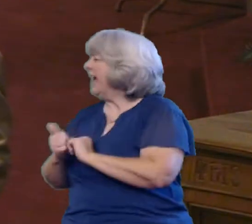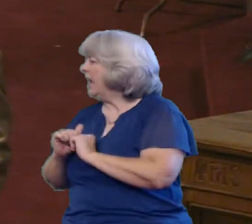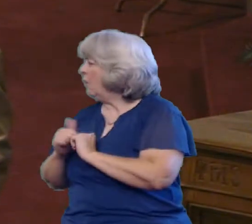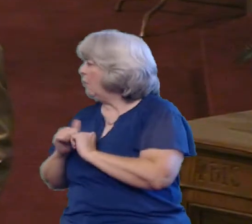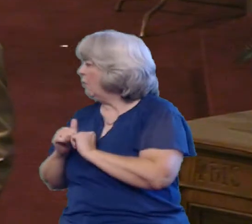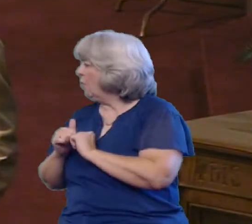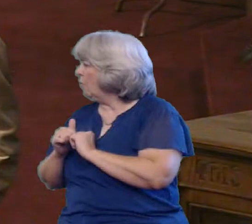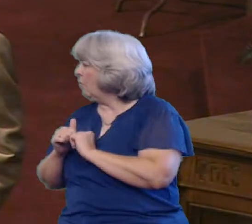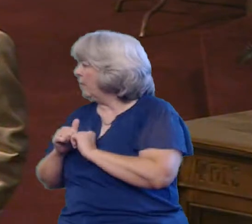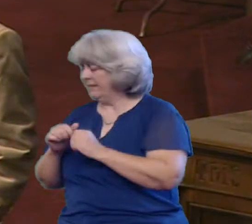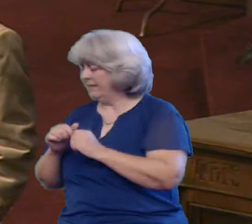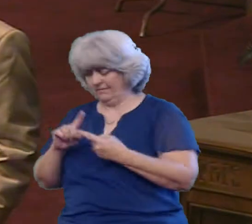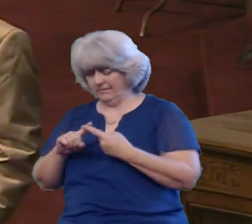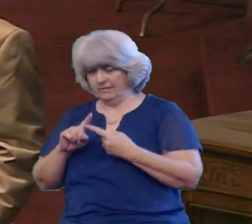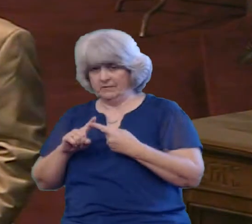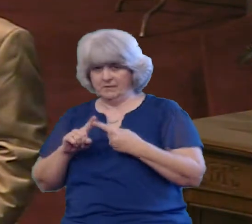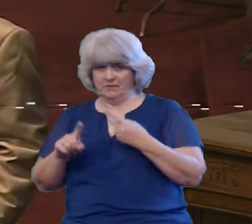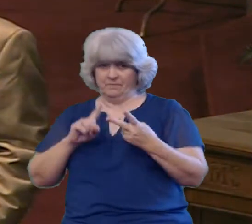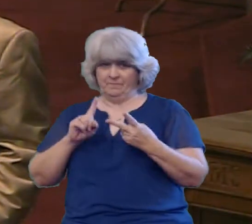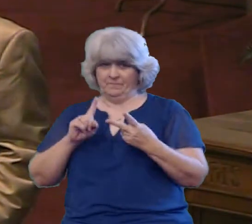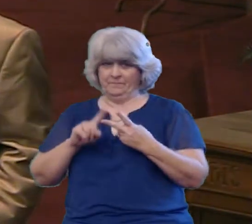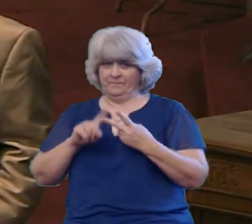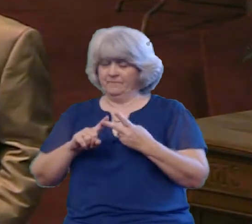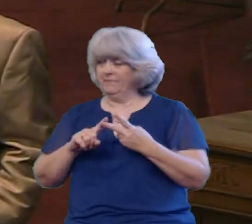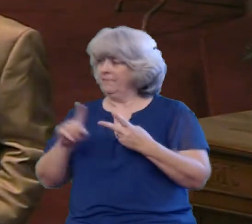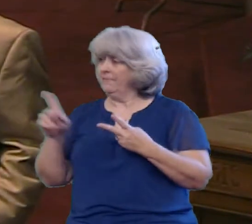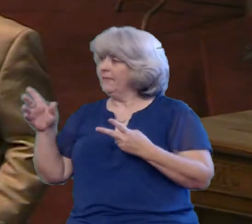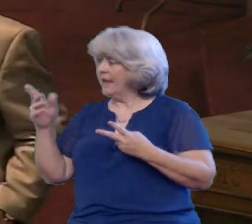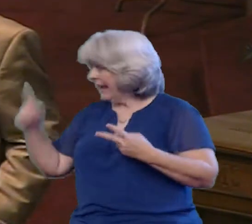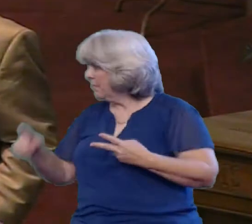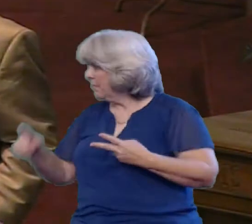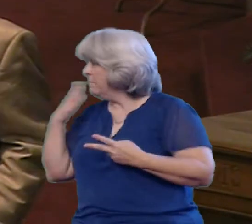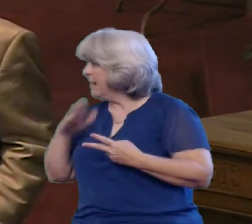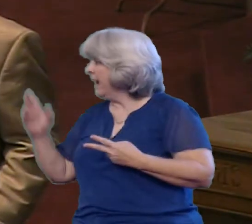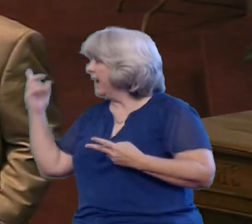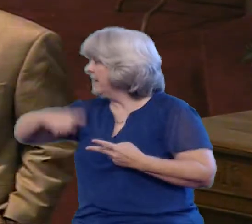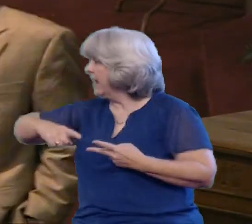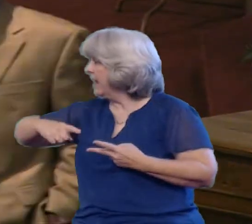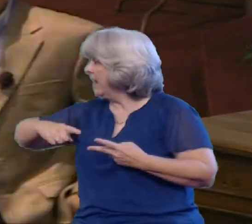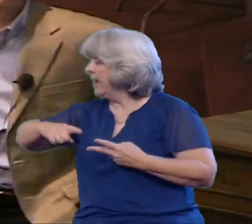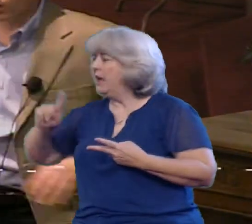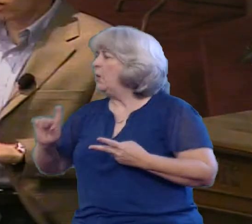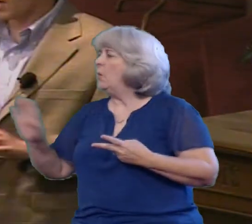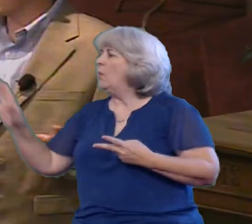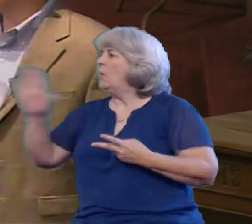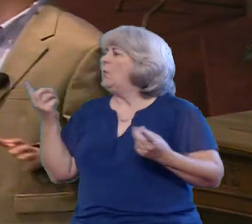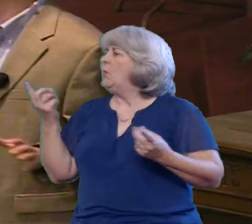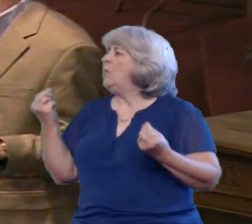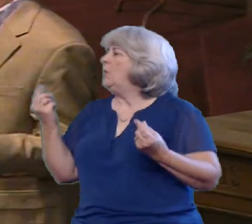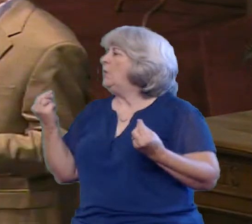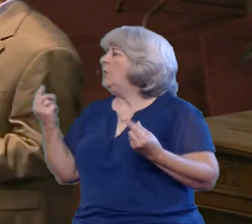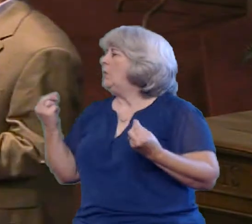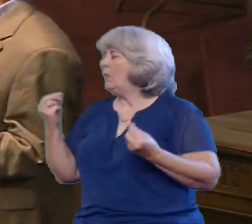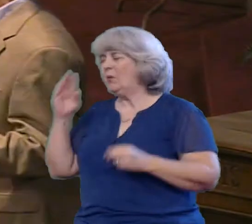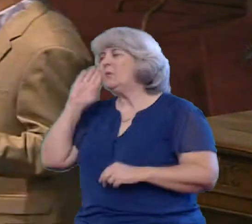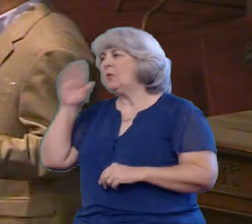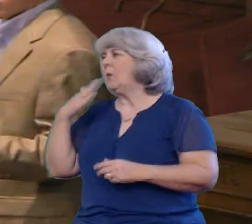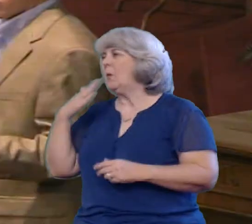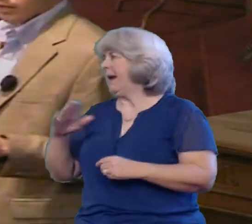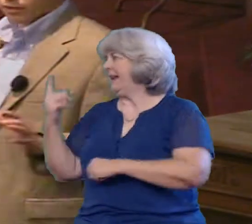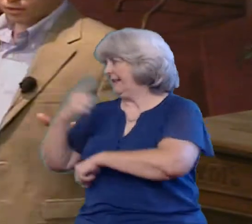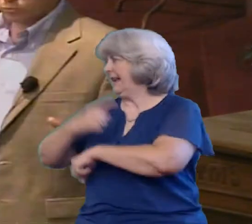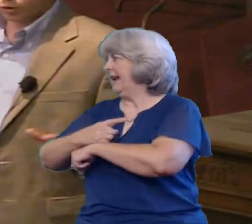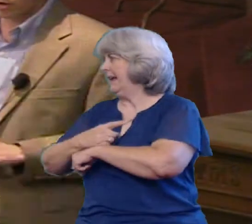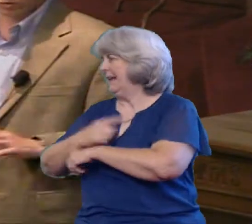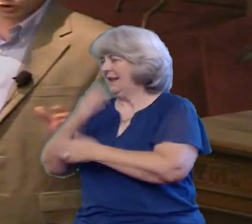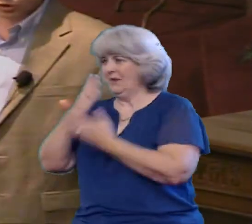question is Is when a bad day happens? How do we respond and react? Because we all have bad days Some of you somebody